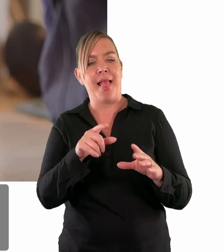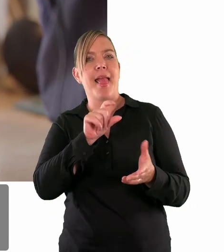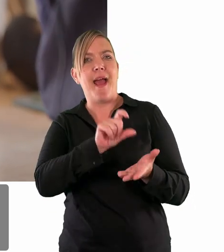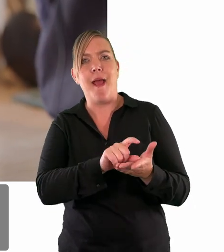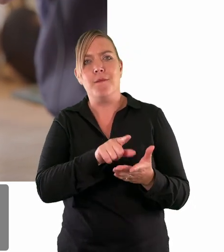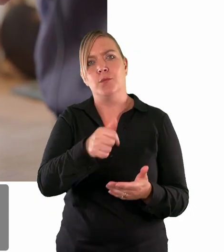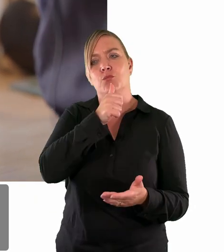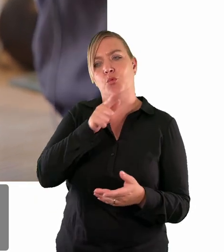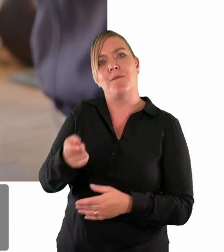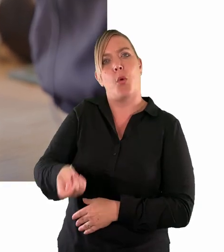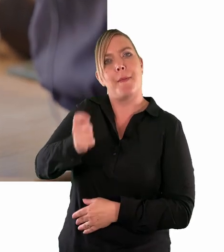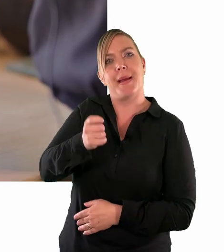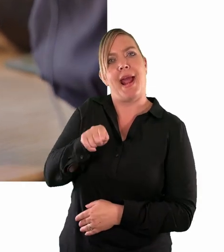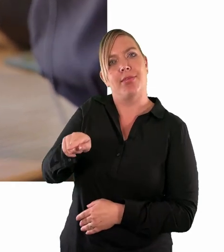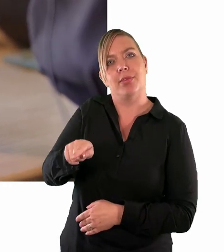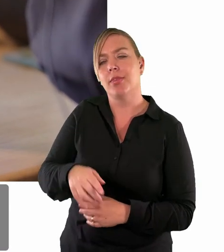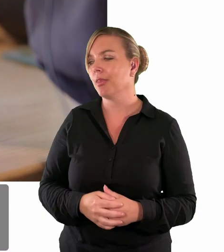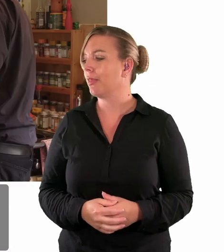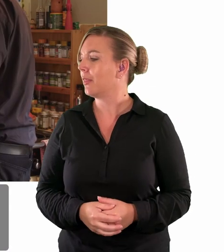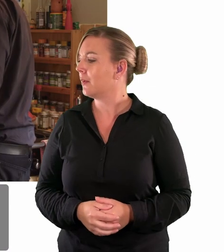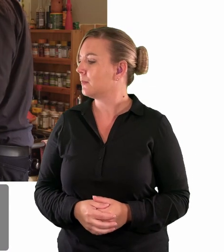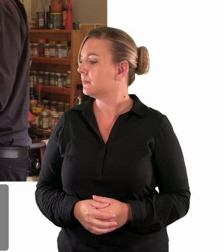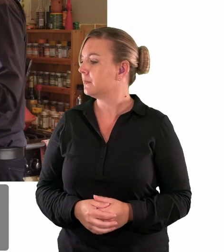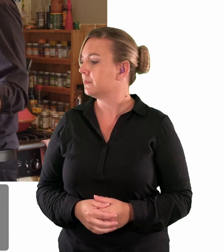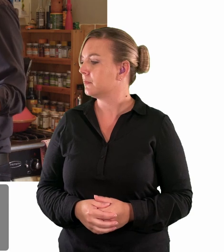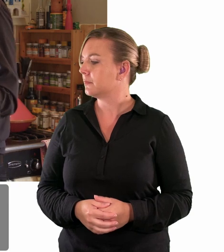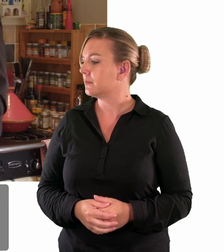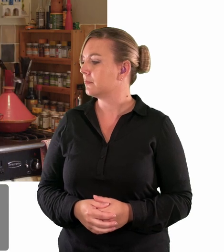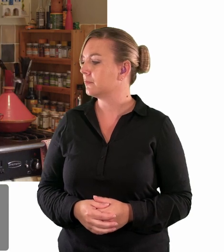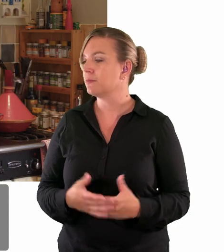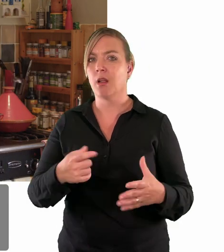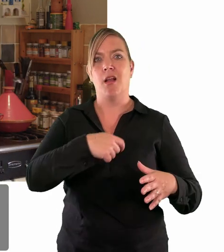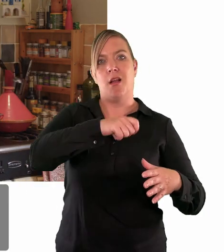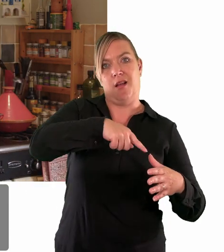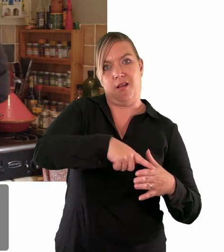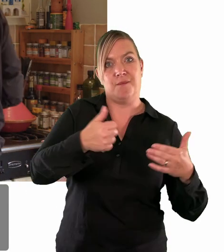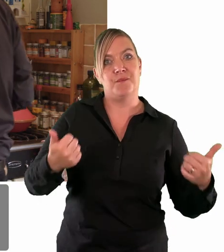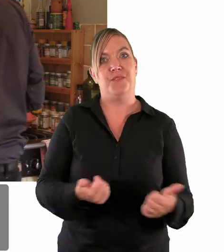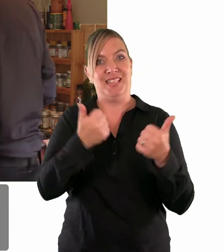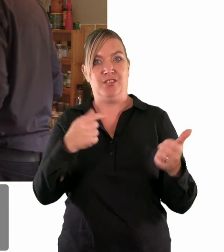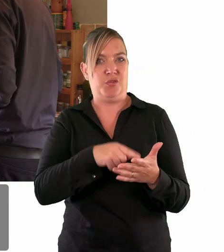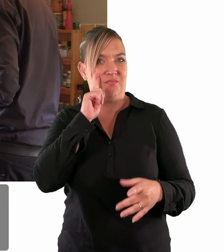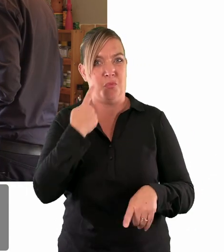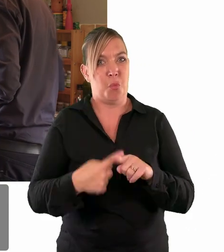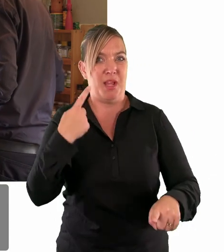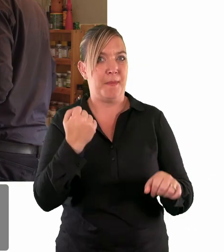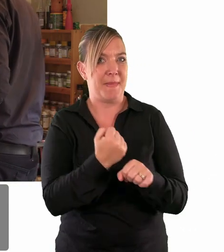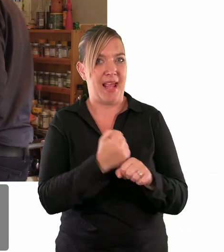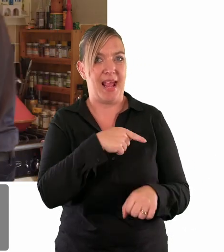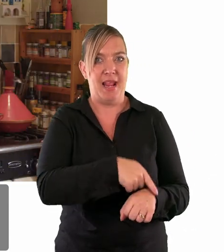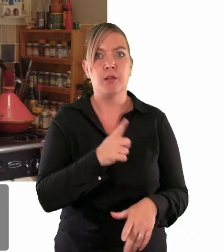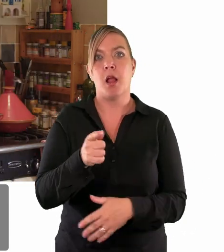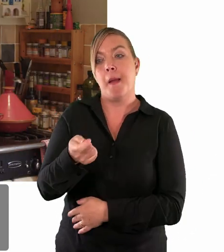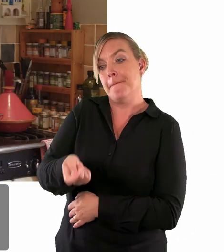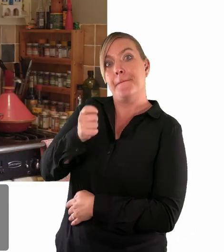lubricate the pan so here we go. So we've got our batter made you can see it only takes absolutely a moment so now we're just going